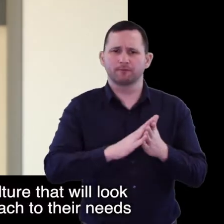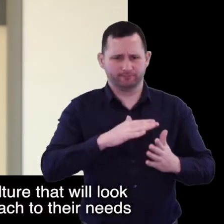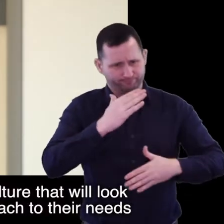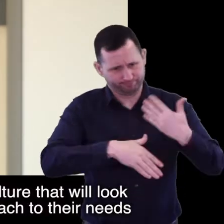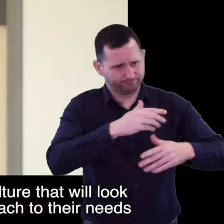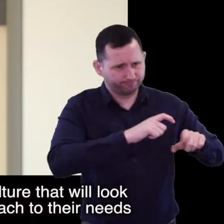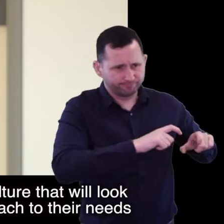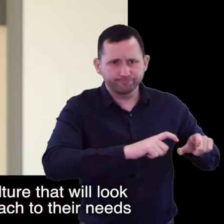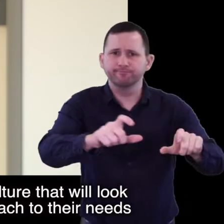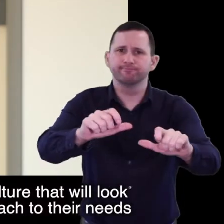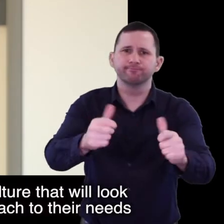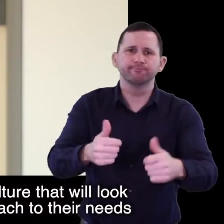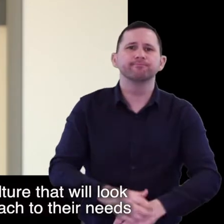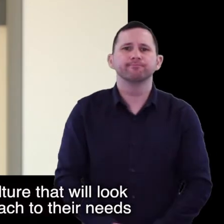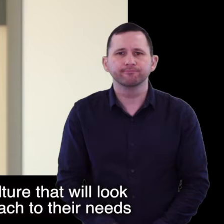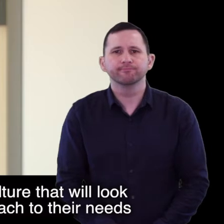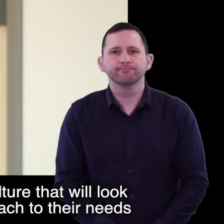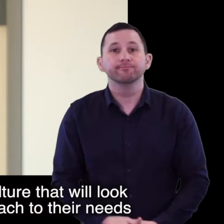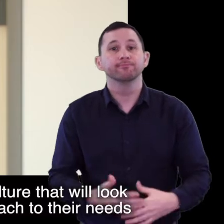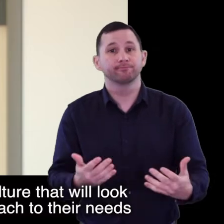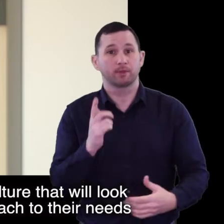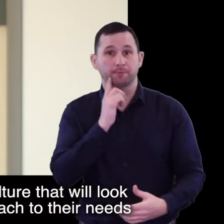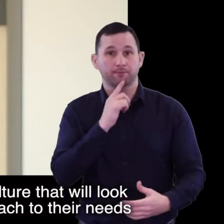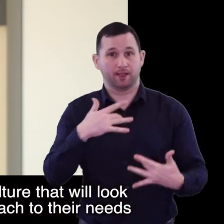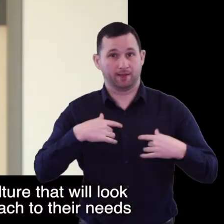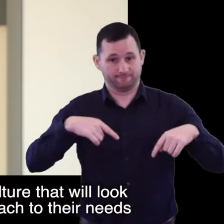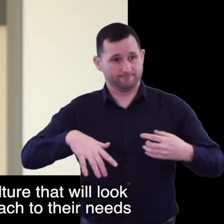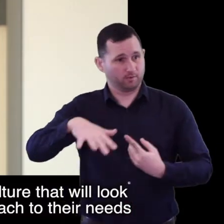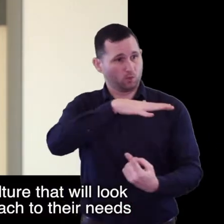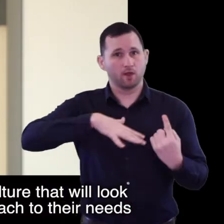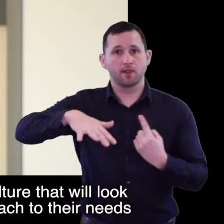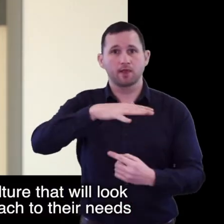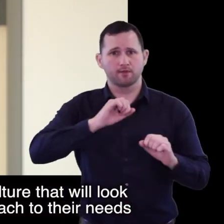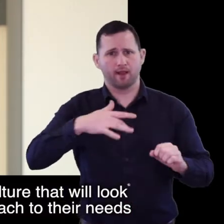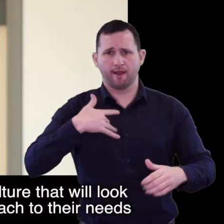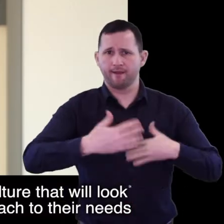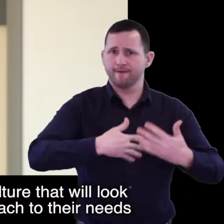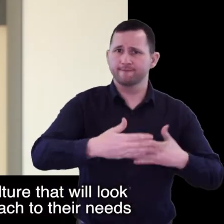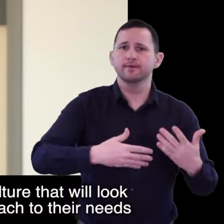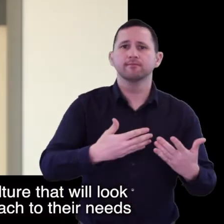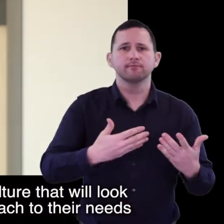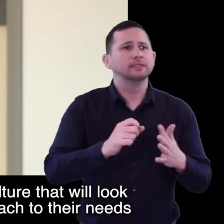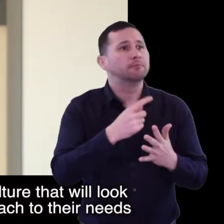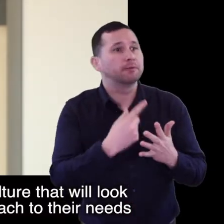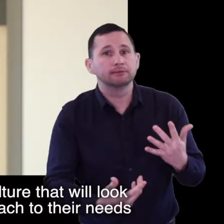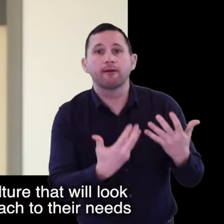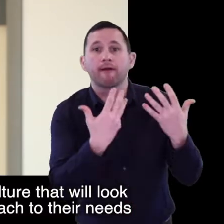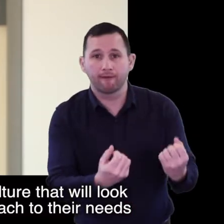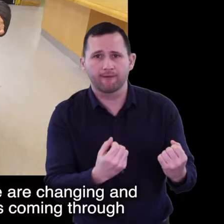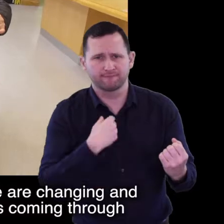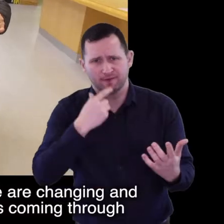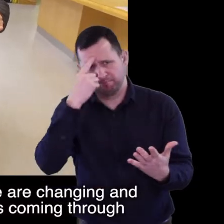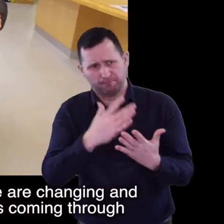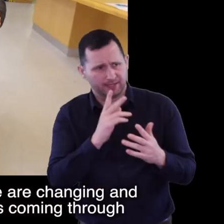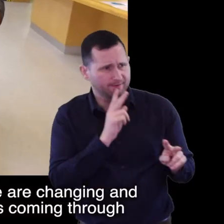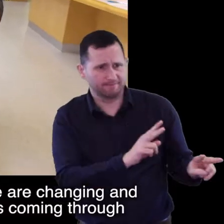on enhancing the culture that will look at people over a longer term period, more of a holistic approach